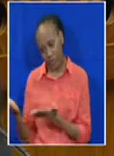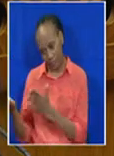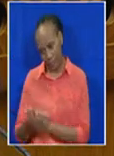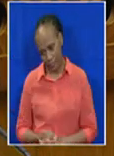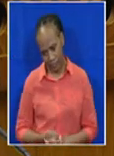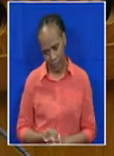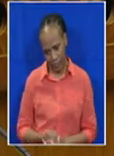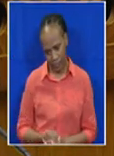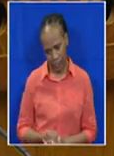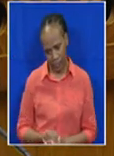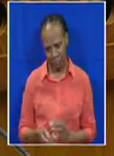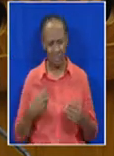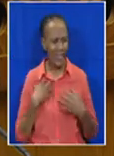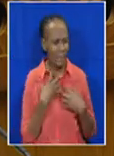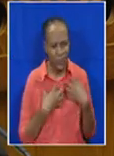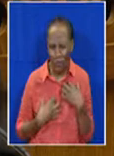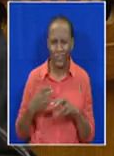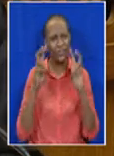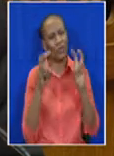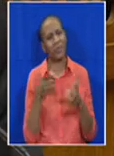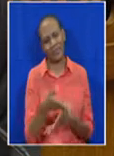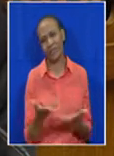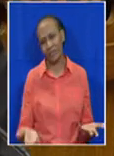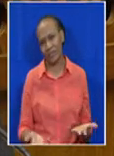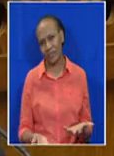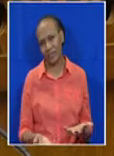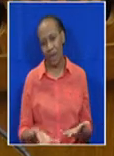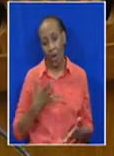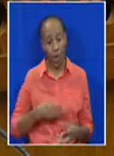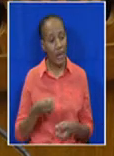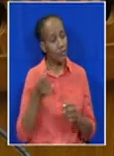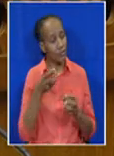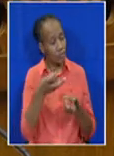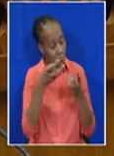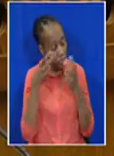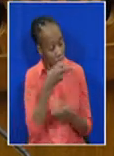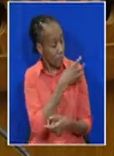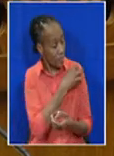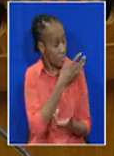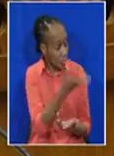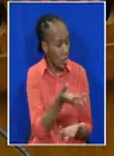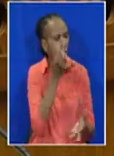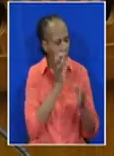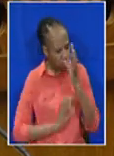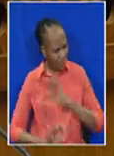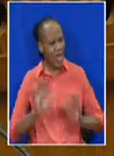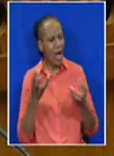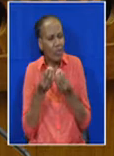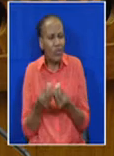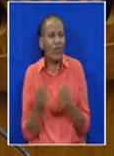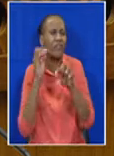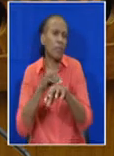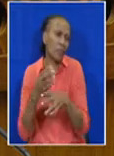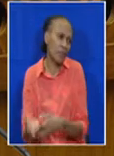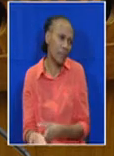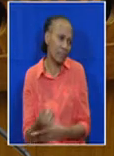emotional issue and I like to you, Achbare Minister, how you are going problem. I will say it